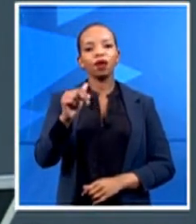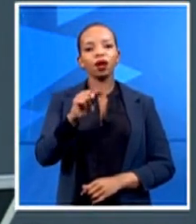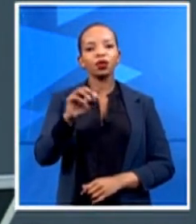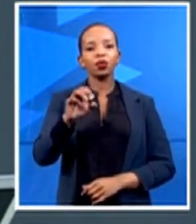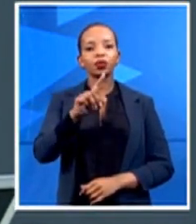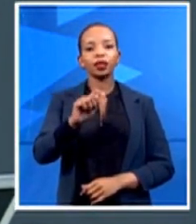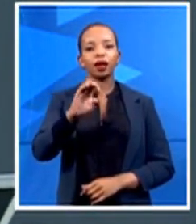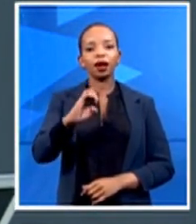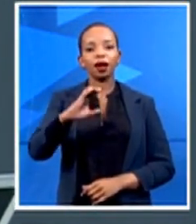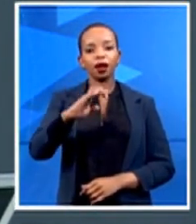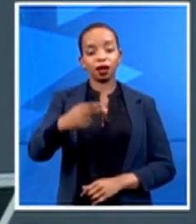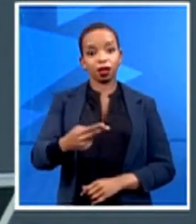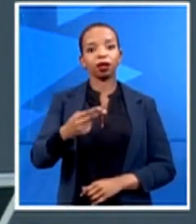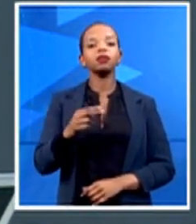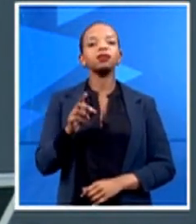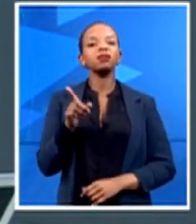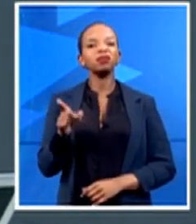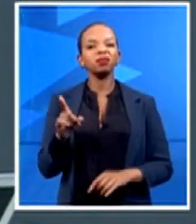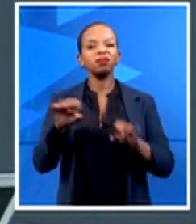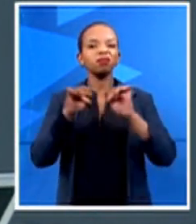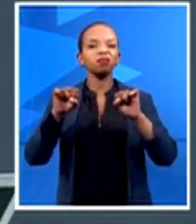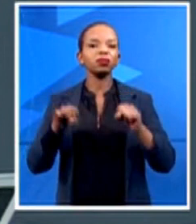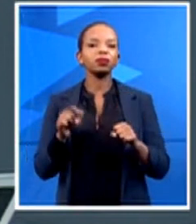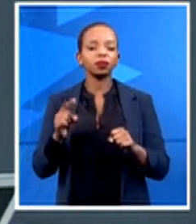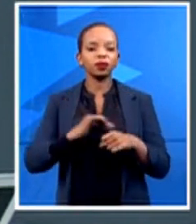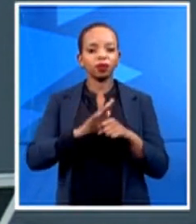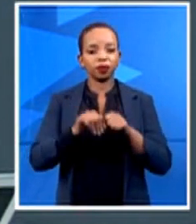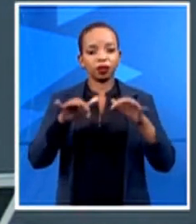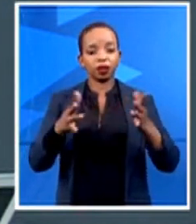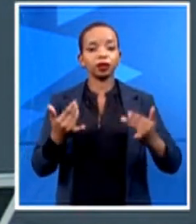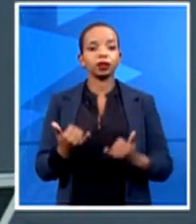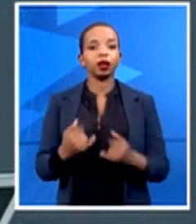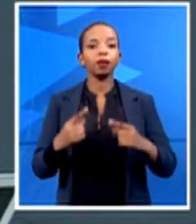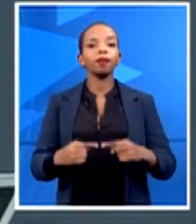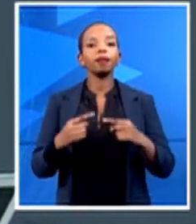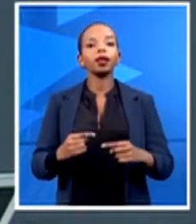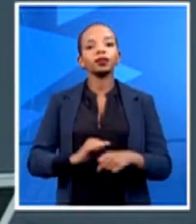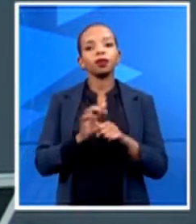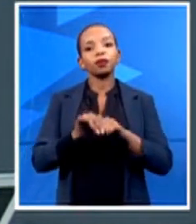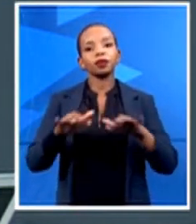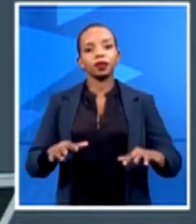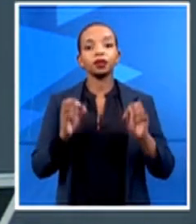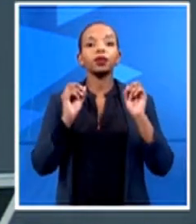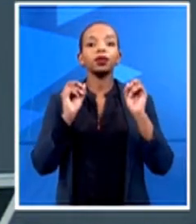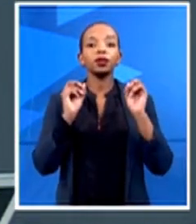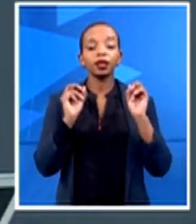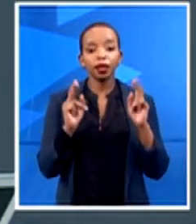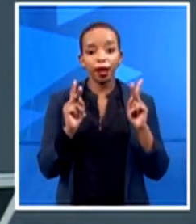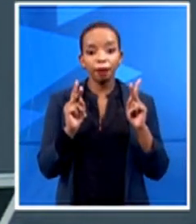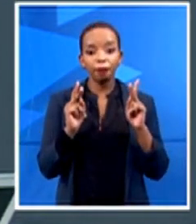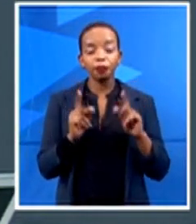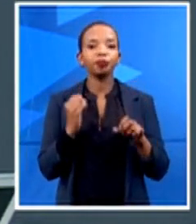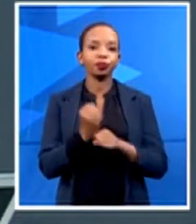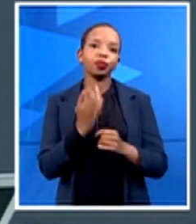COVID-19 space, says South African battles COVID-19. Well, they make sure we can travel many happy